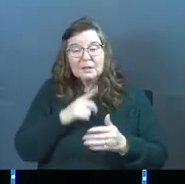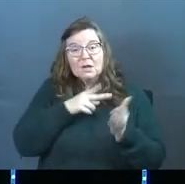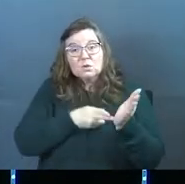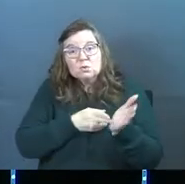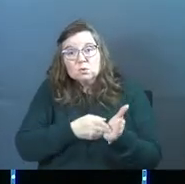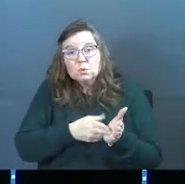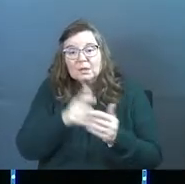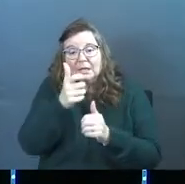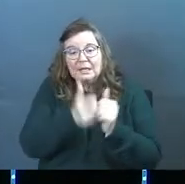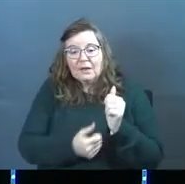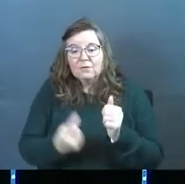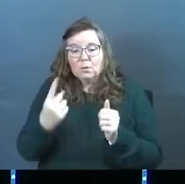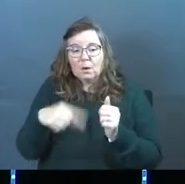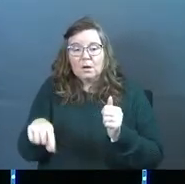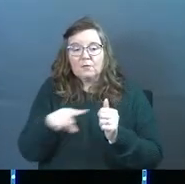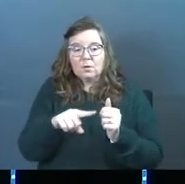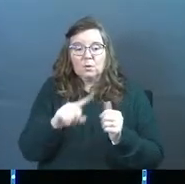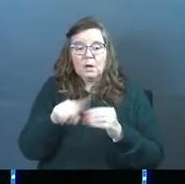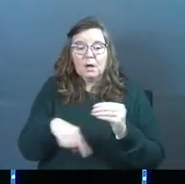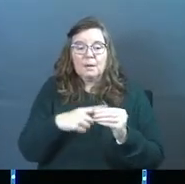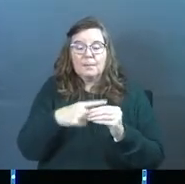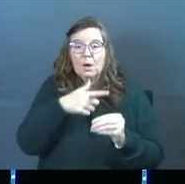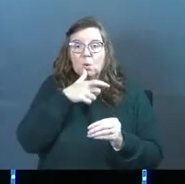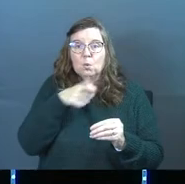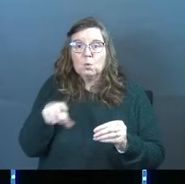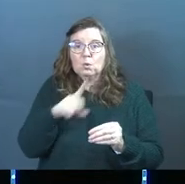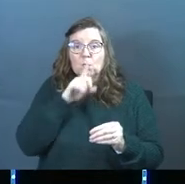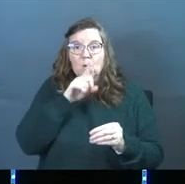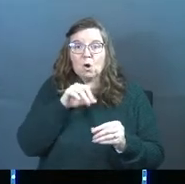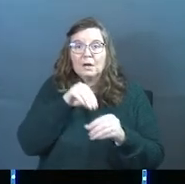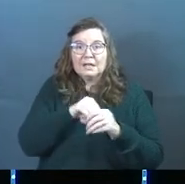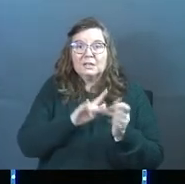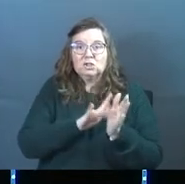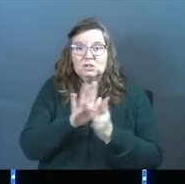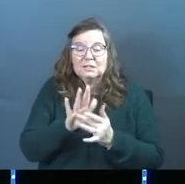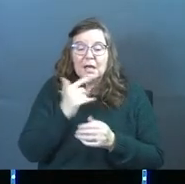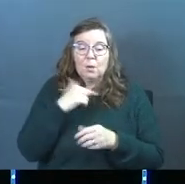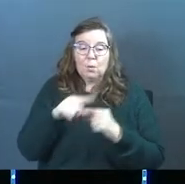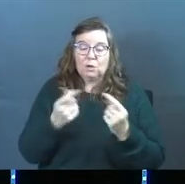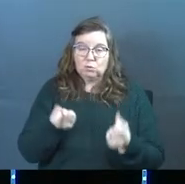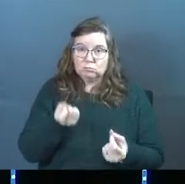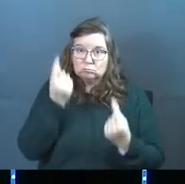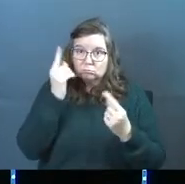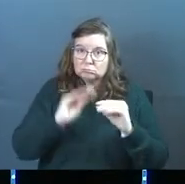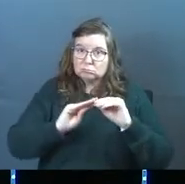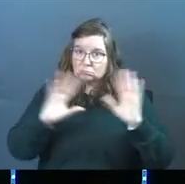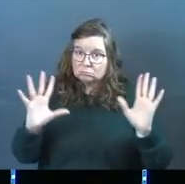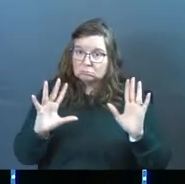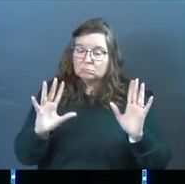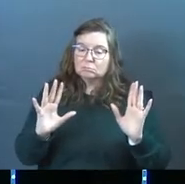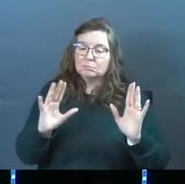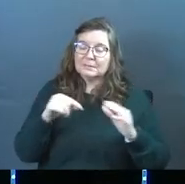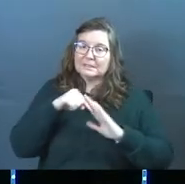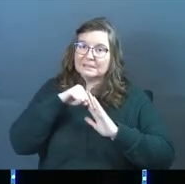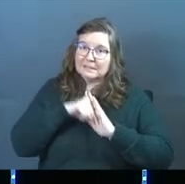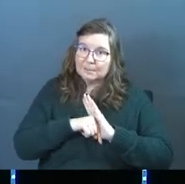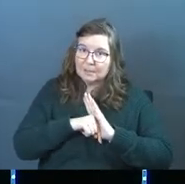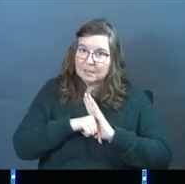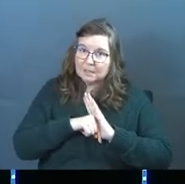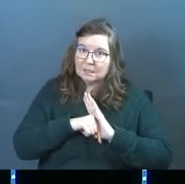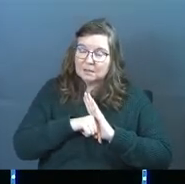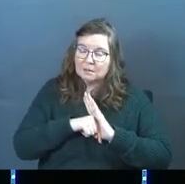truths in every single one of those about who you are in Jesus. And when you understand those things deeply,